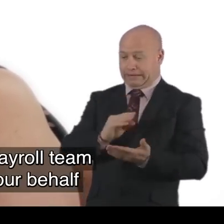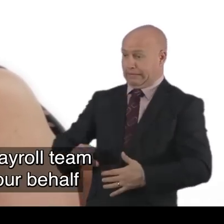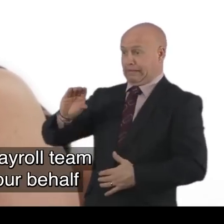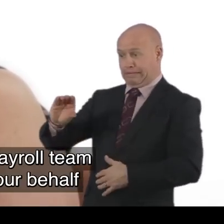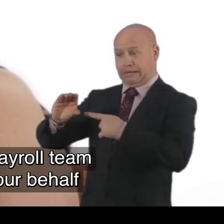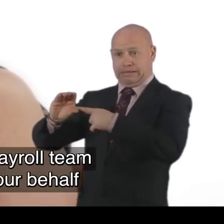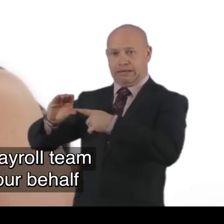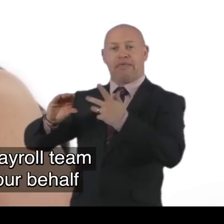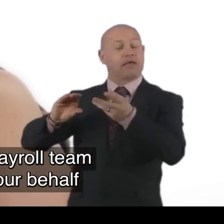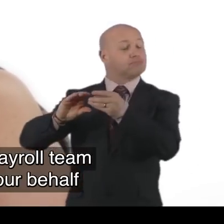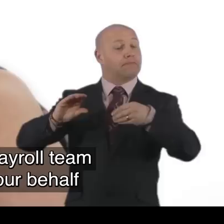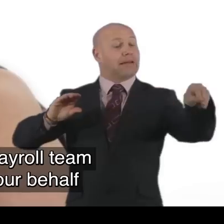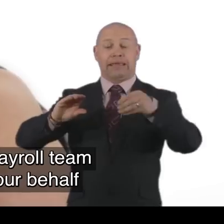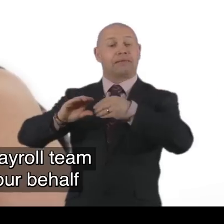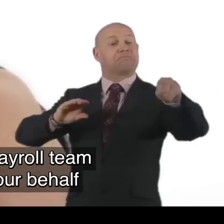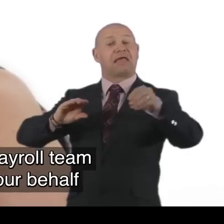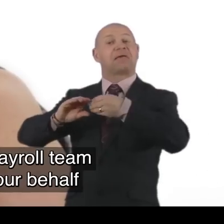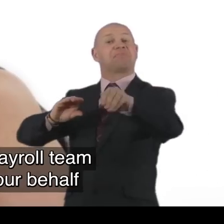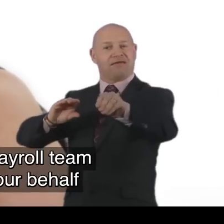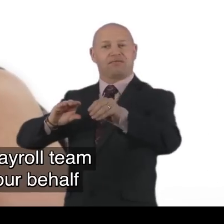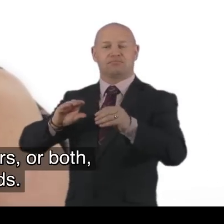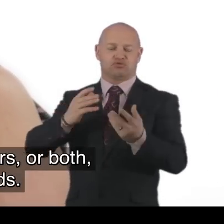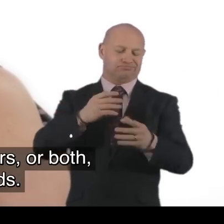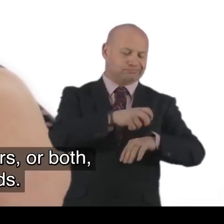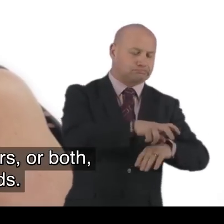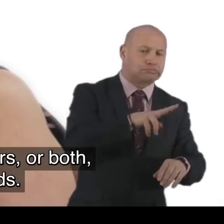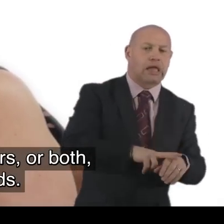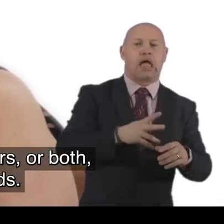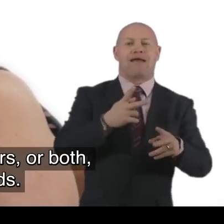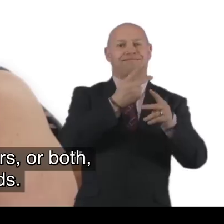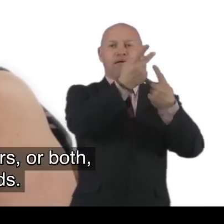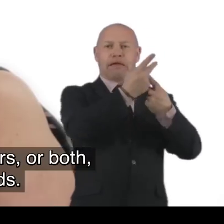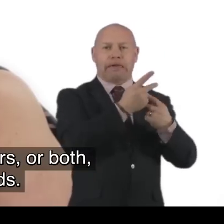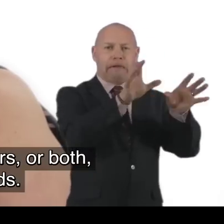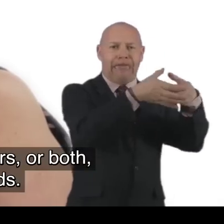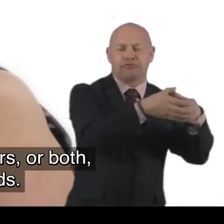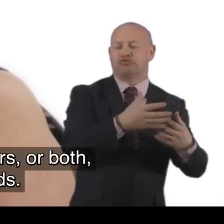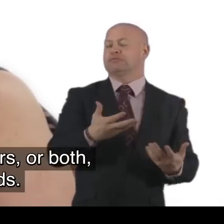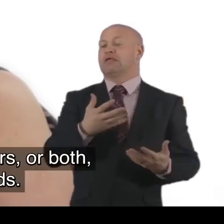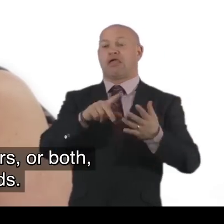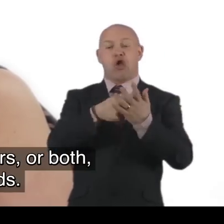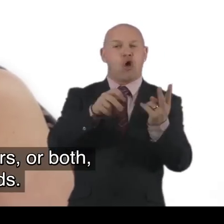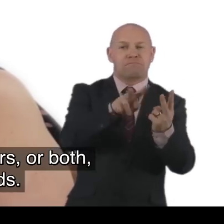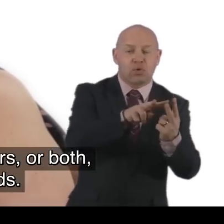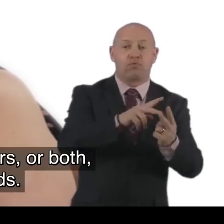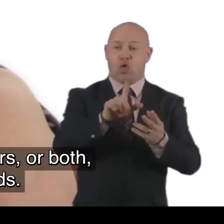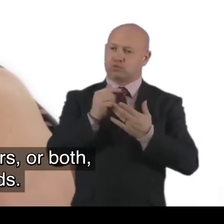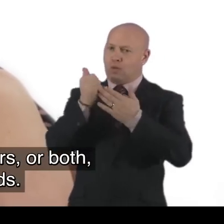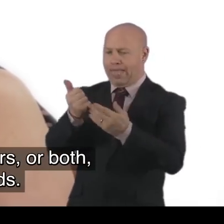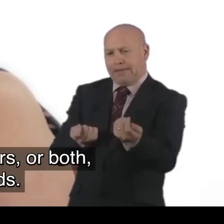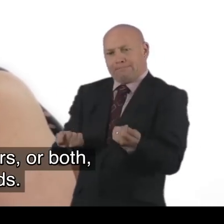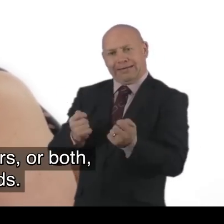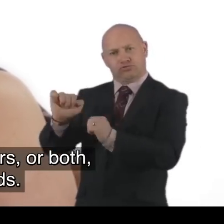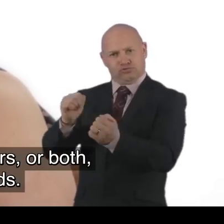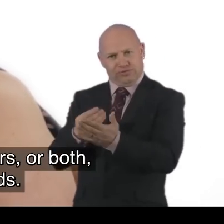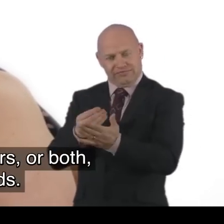hold your funds in an account. And pay on your behalf. Making the payments to staff. Or care providers. Or both. And